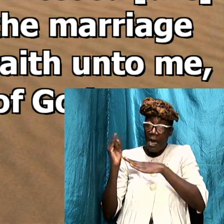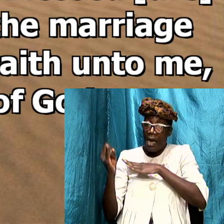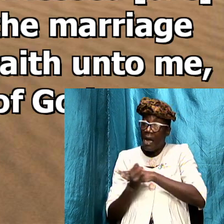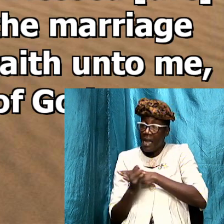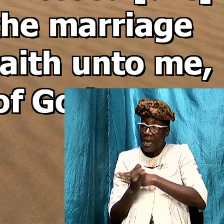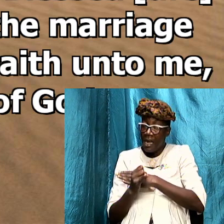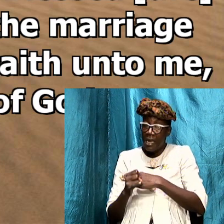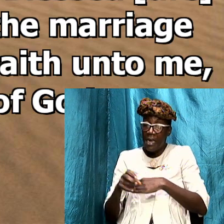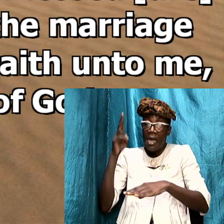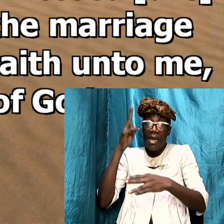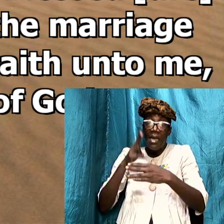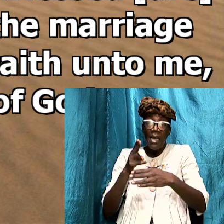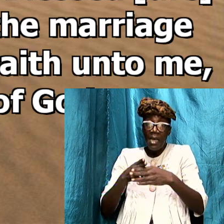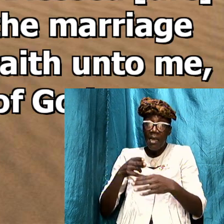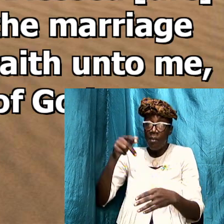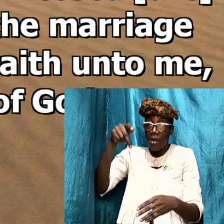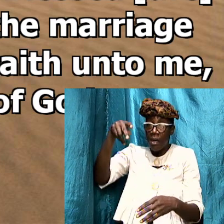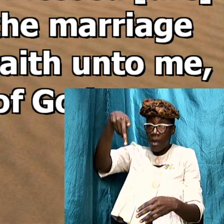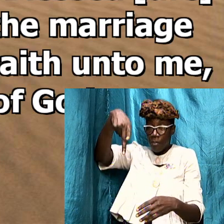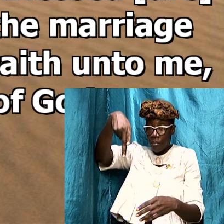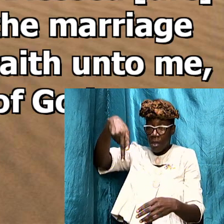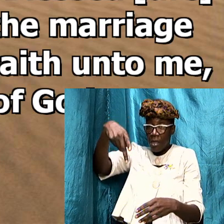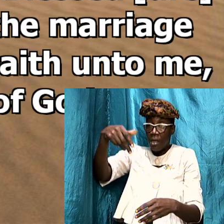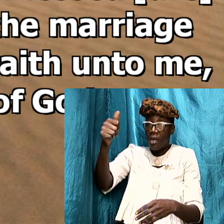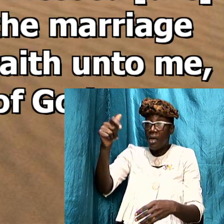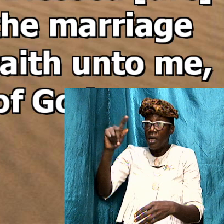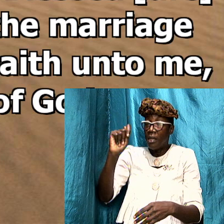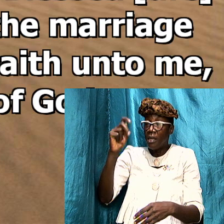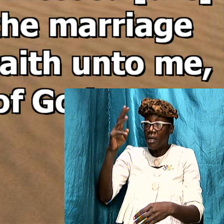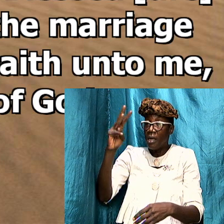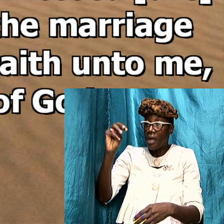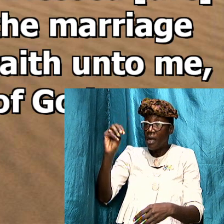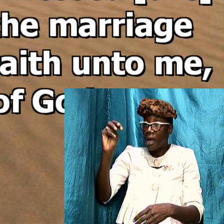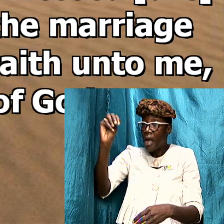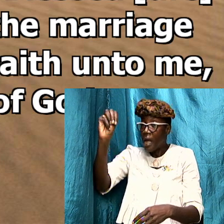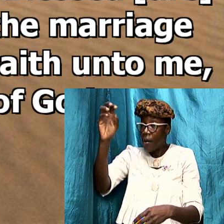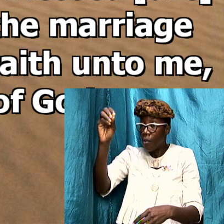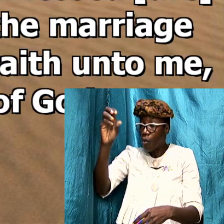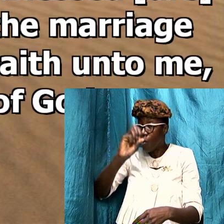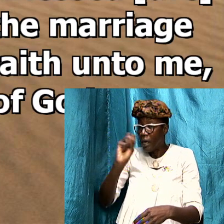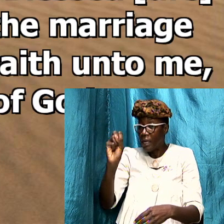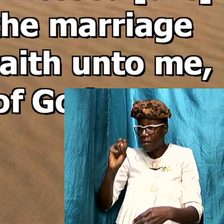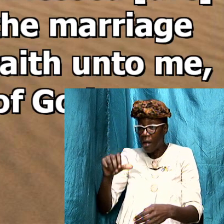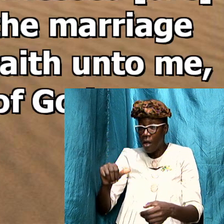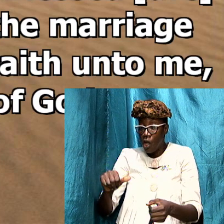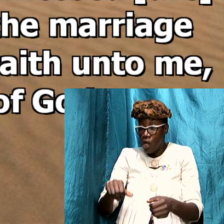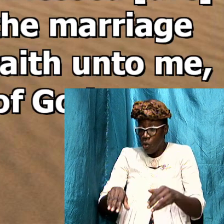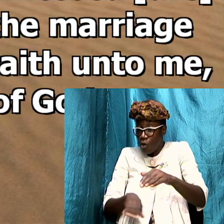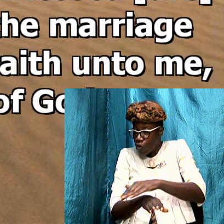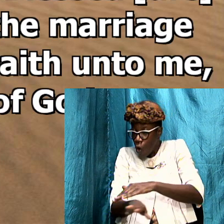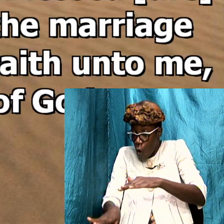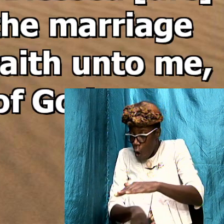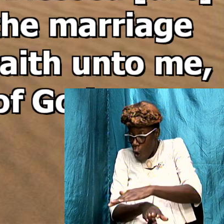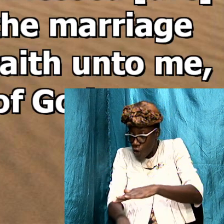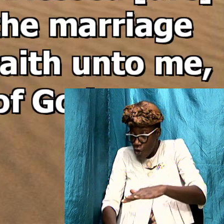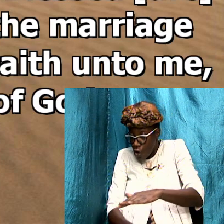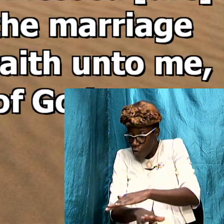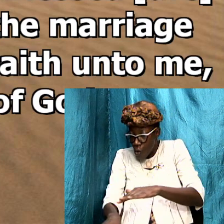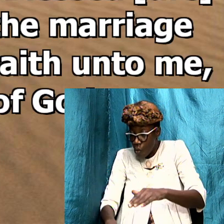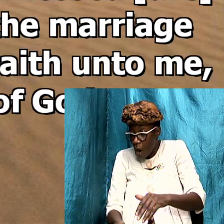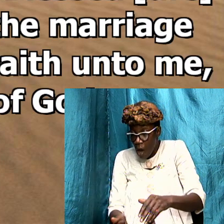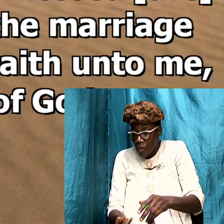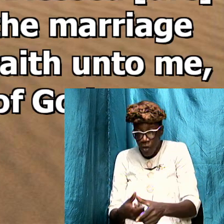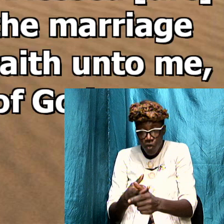persecution so he was sent there others were underground others had to run and hide in all kind of places and this period of